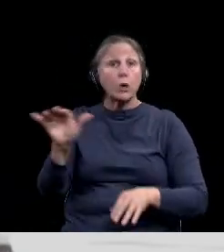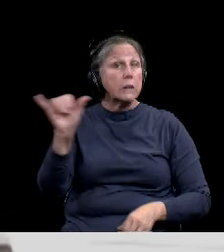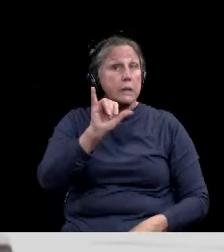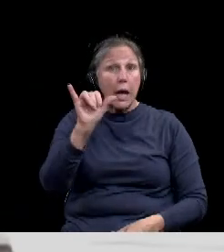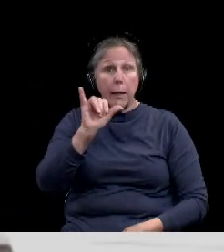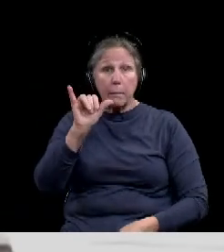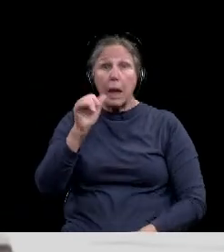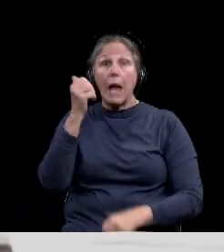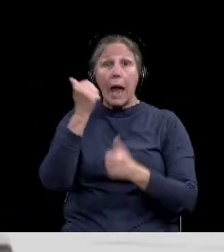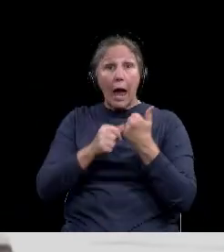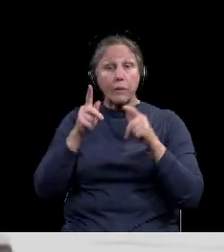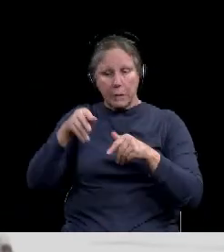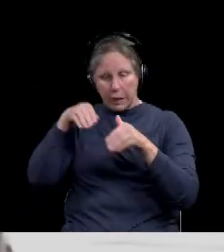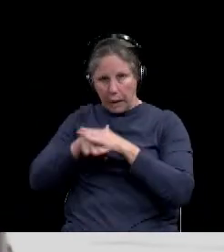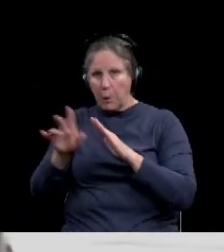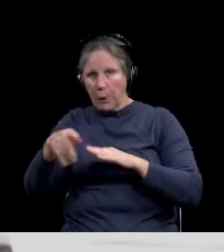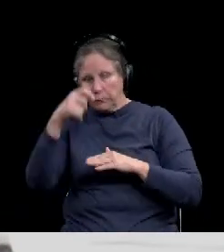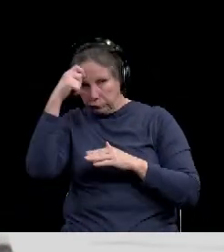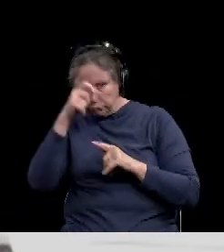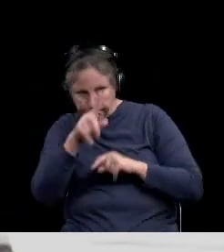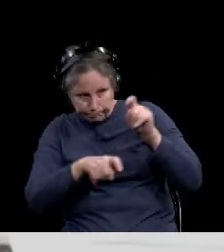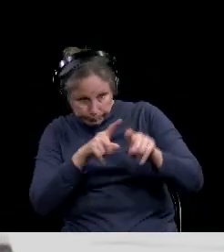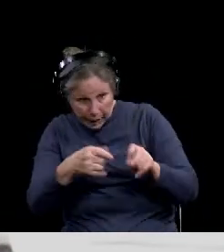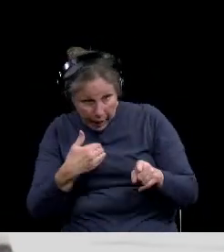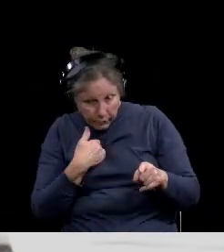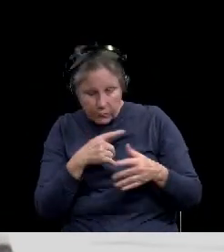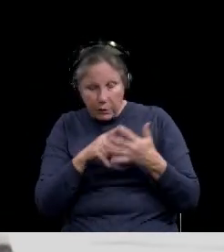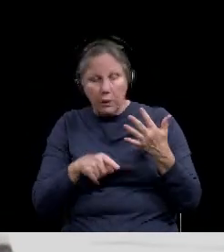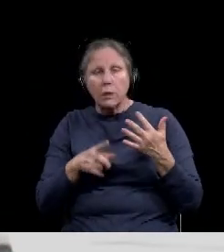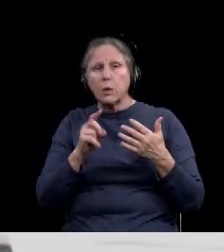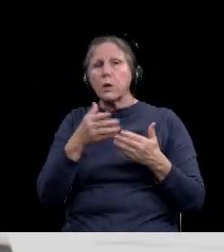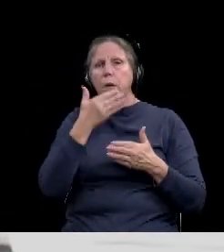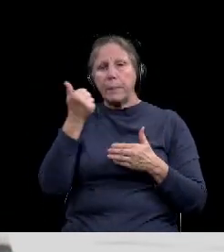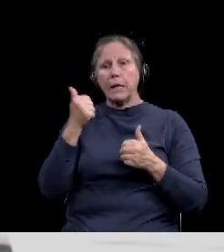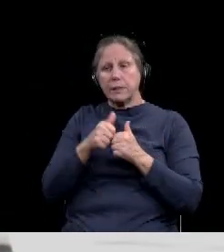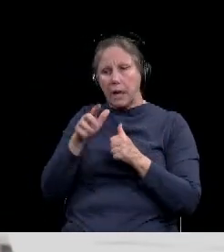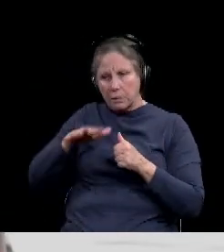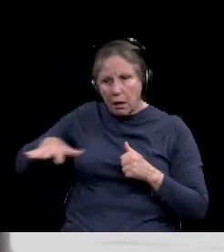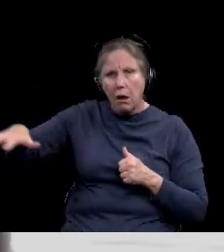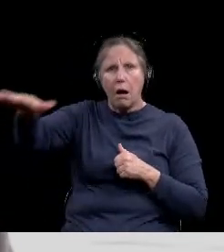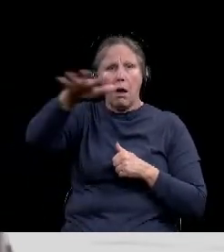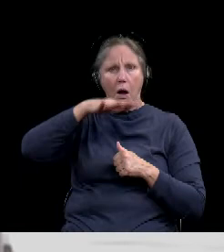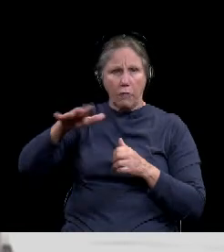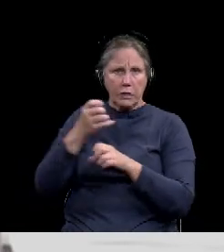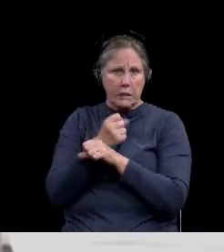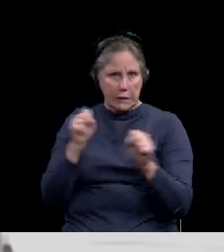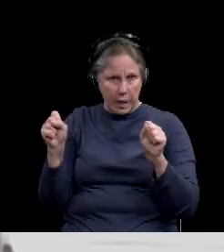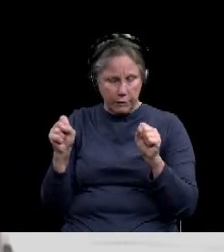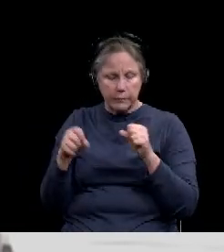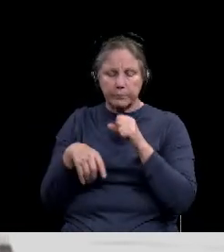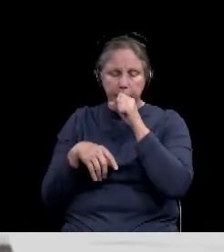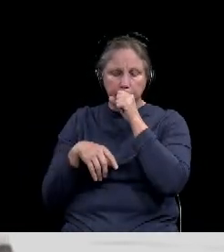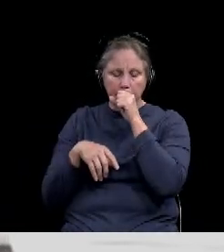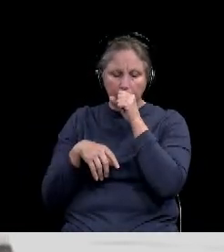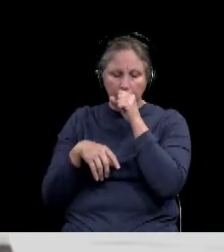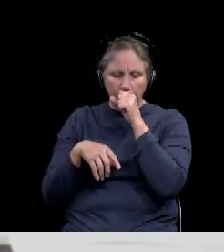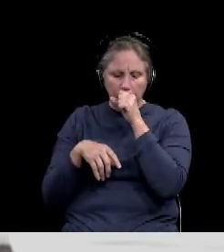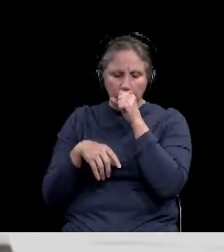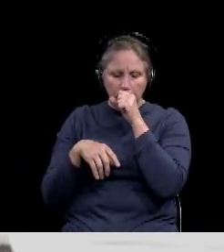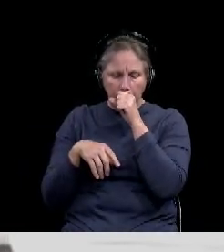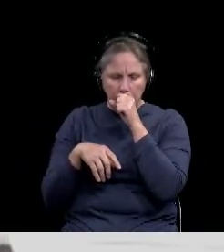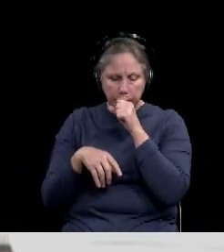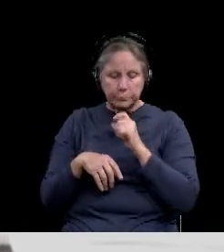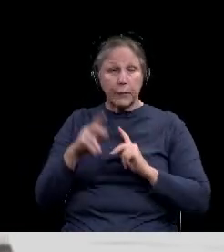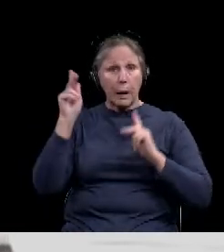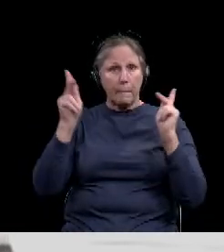associate that enters the building is screened as well. So we do our best to make sure we have a safe environment. We make sure that we try to isolate, um, those patients who have